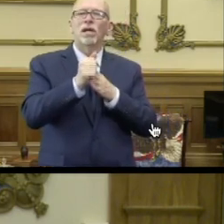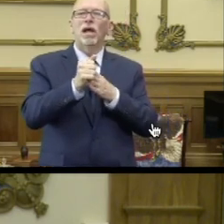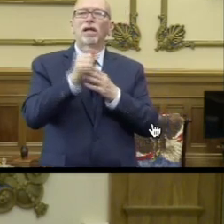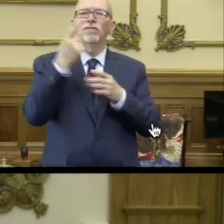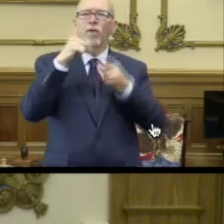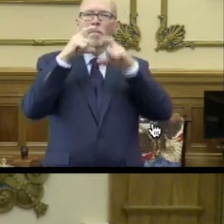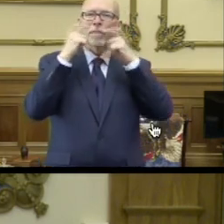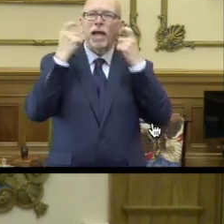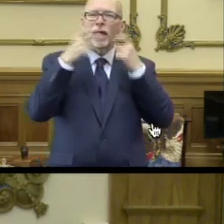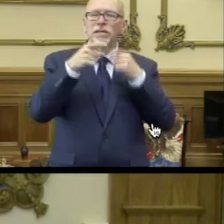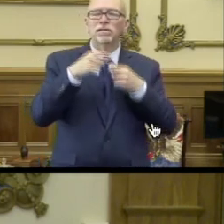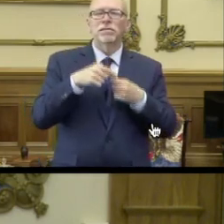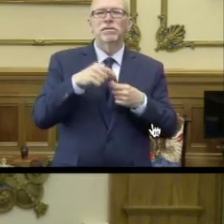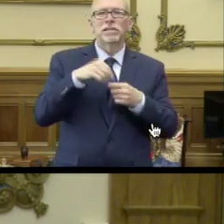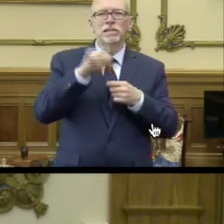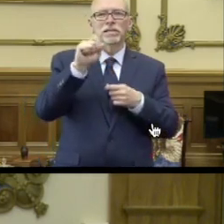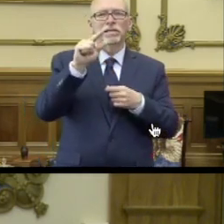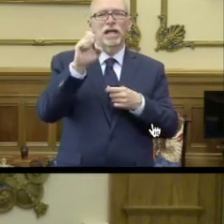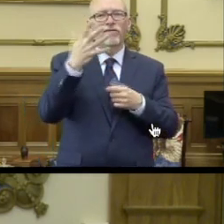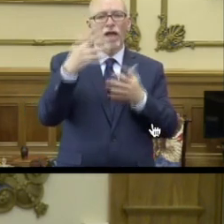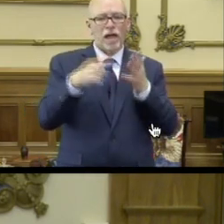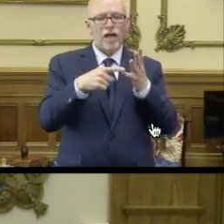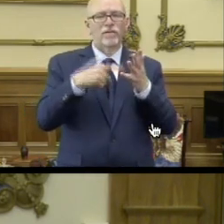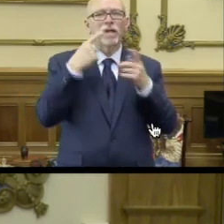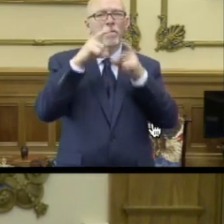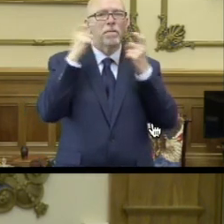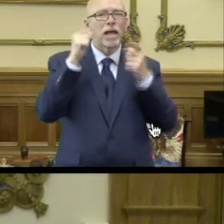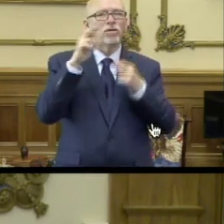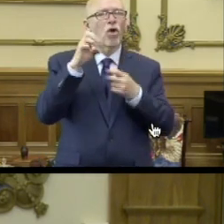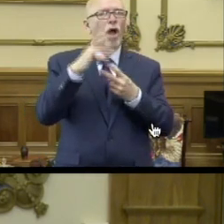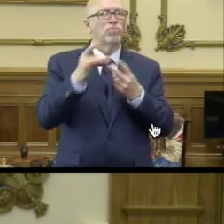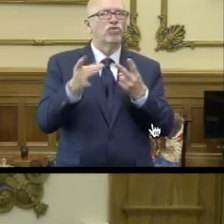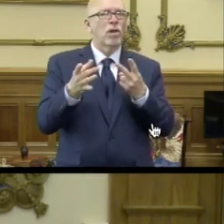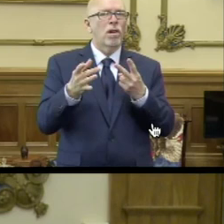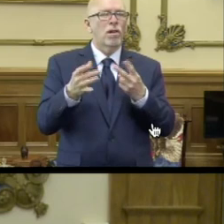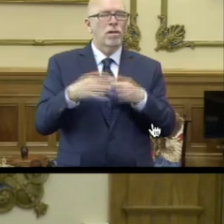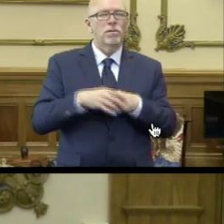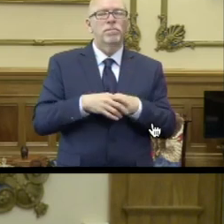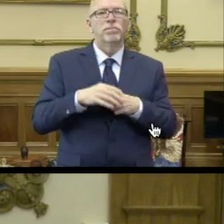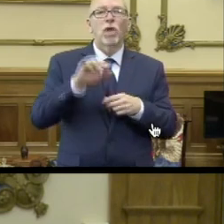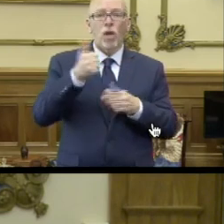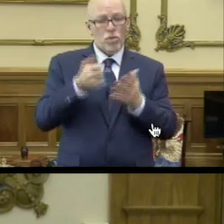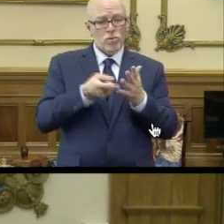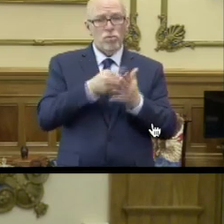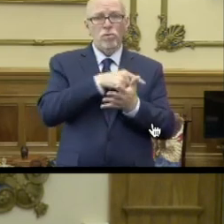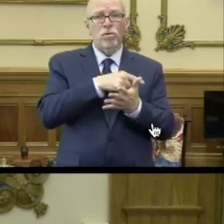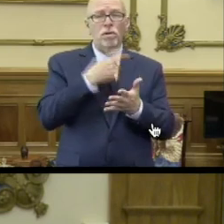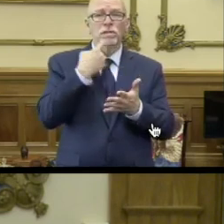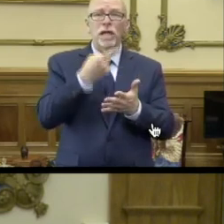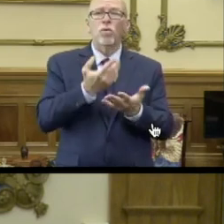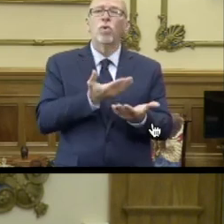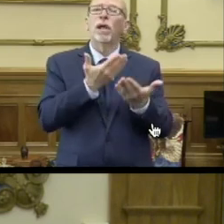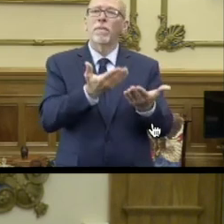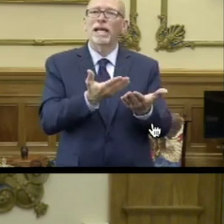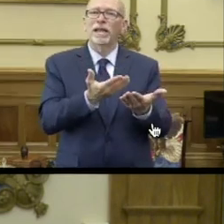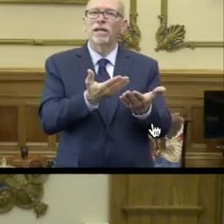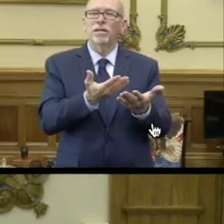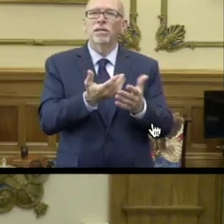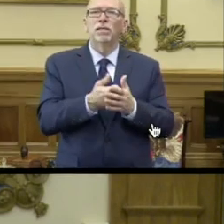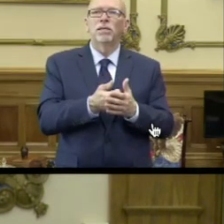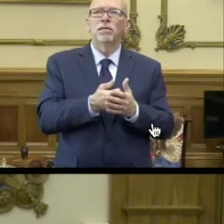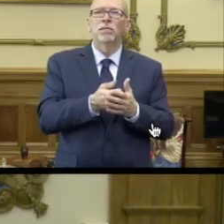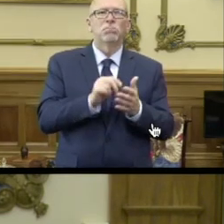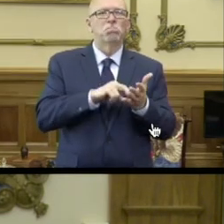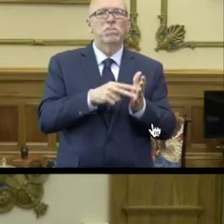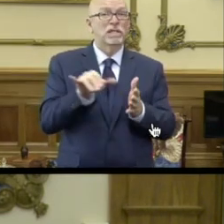masks. In Stage 5, it says masks are optional. In the other stages, it says they're recommended, which mean